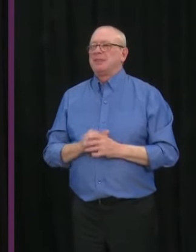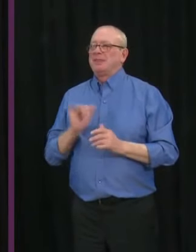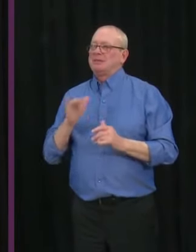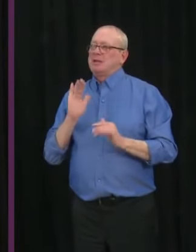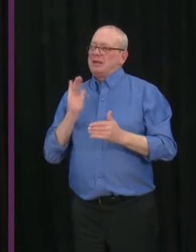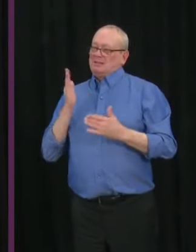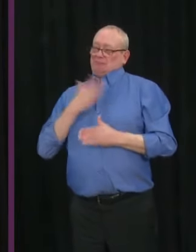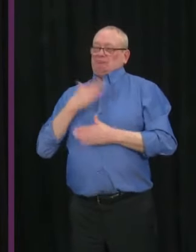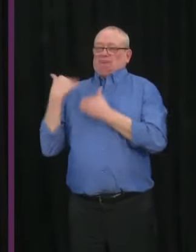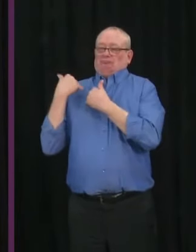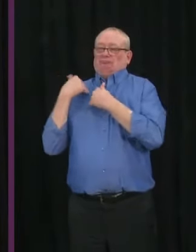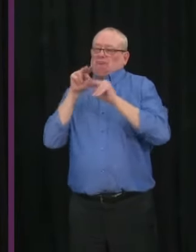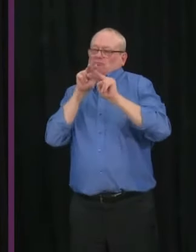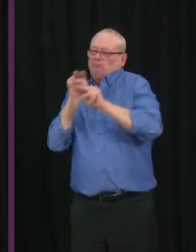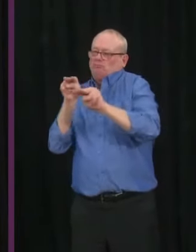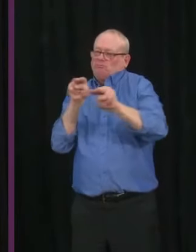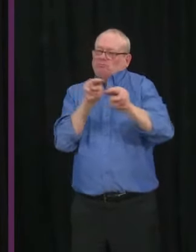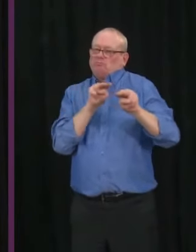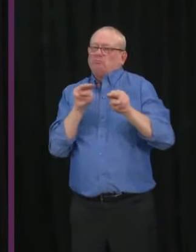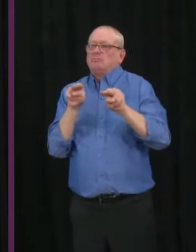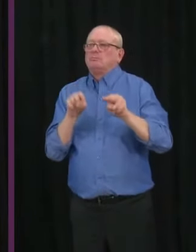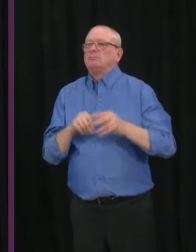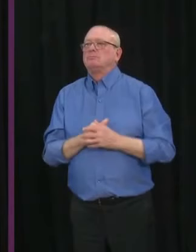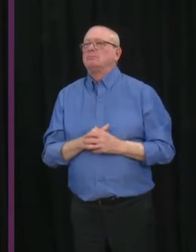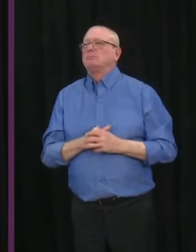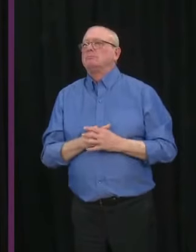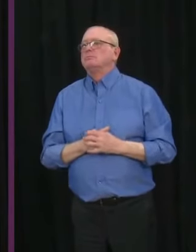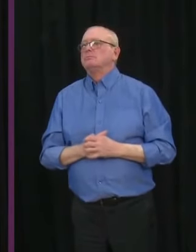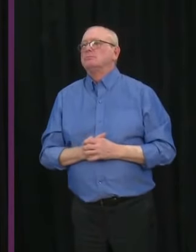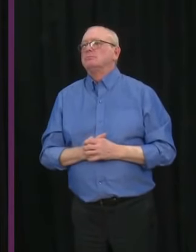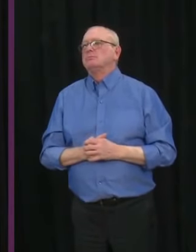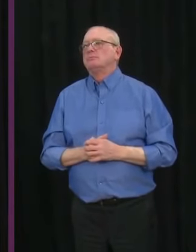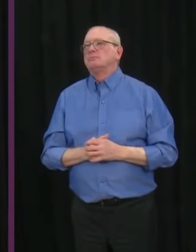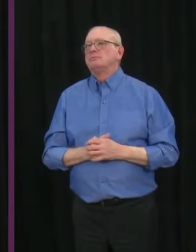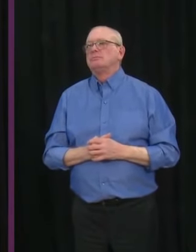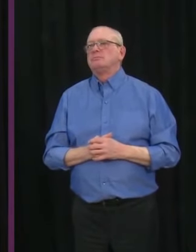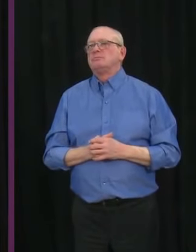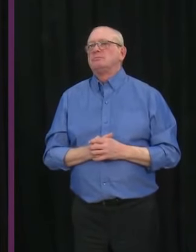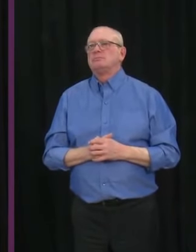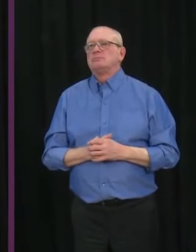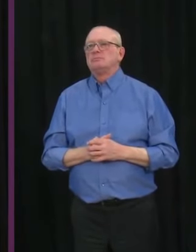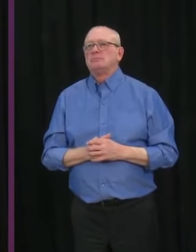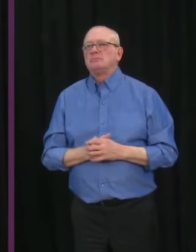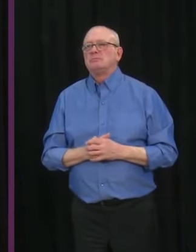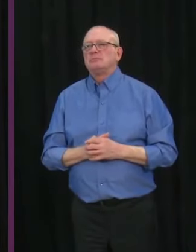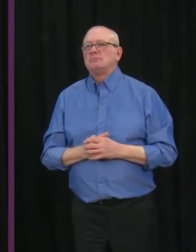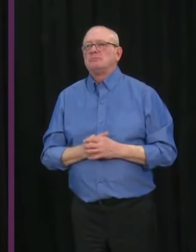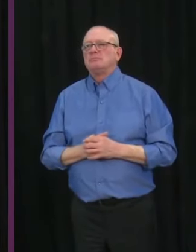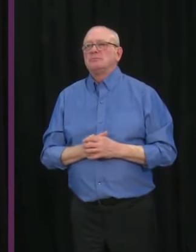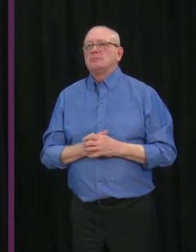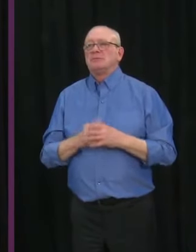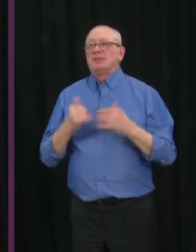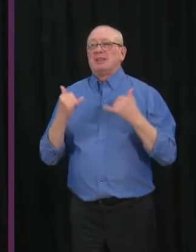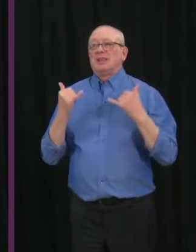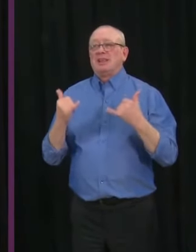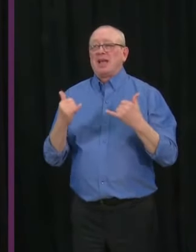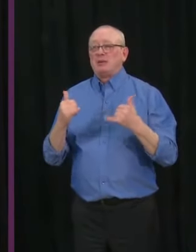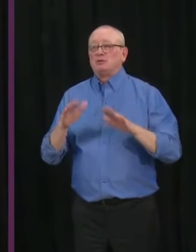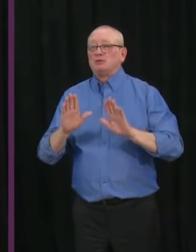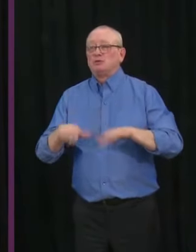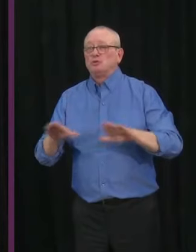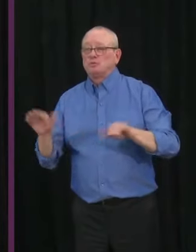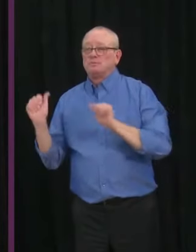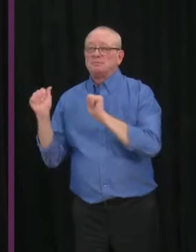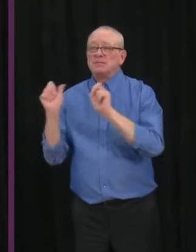that we're monitoring the impact of both going back to school that happened earlier this week and then next week